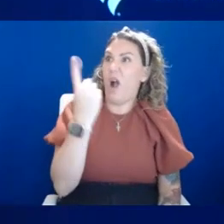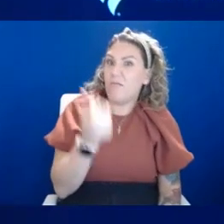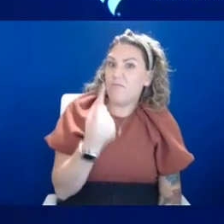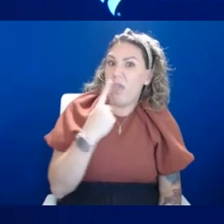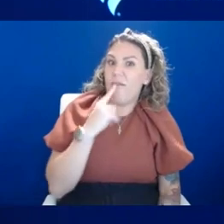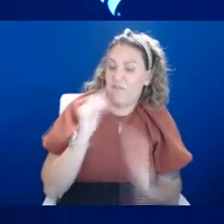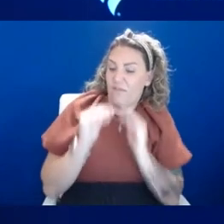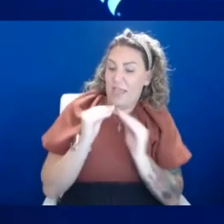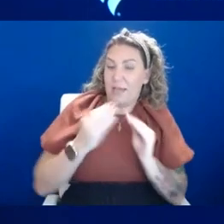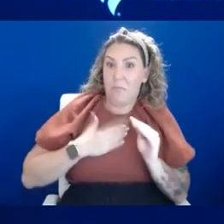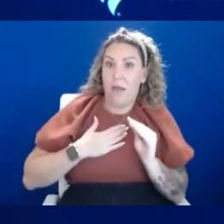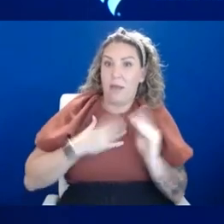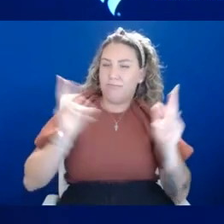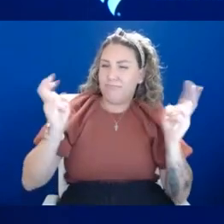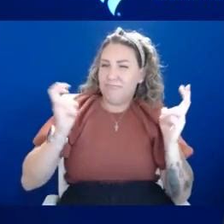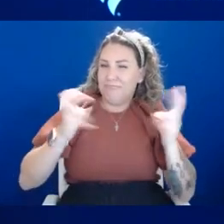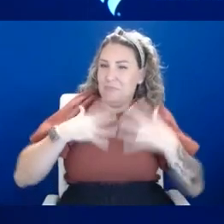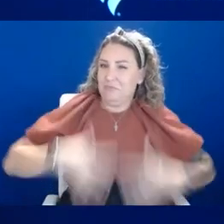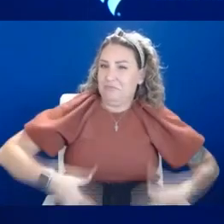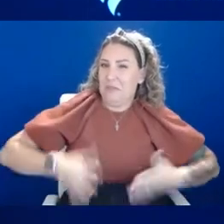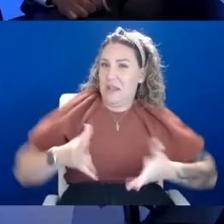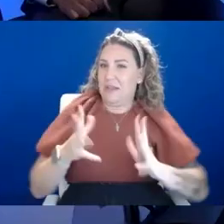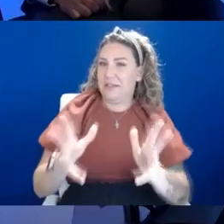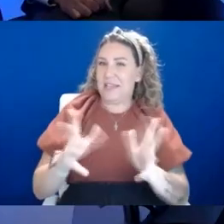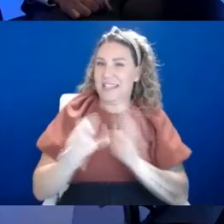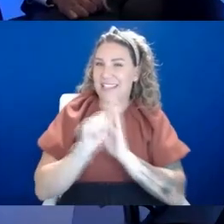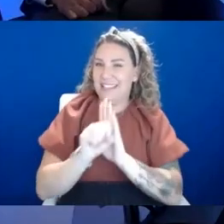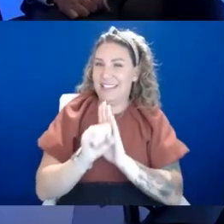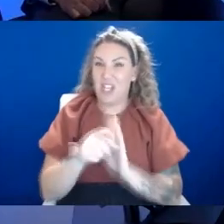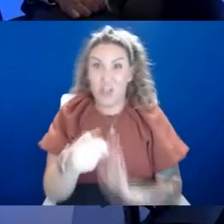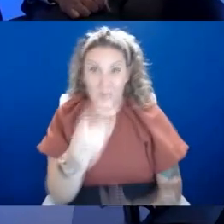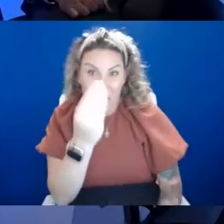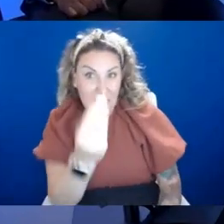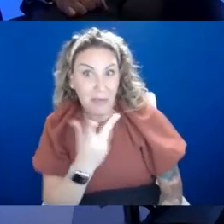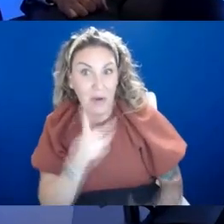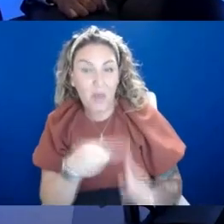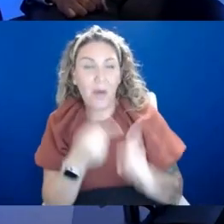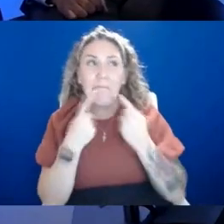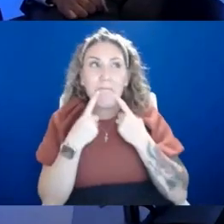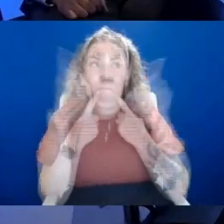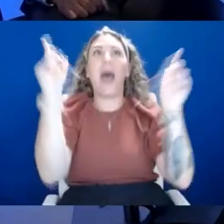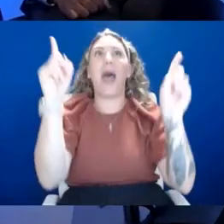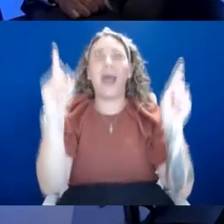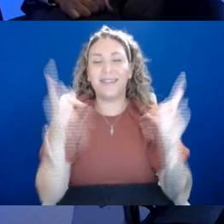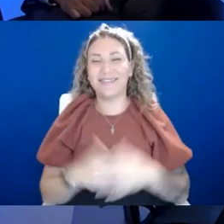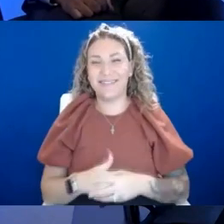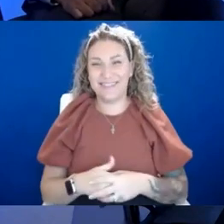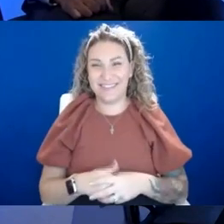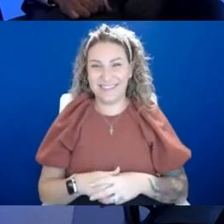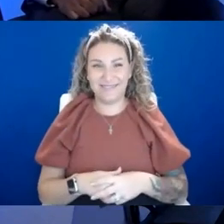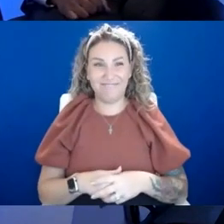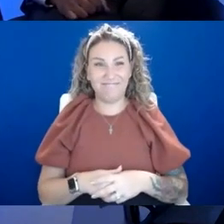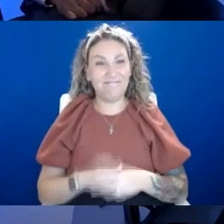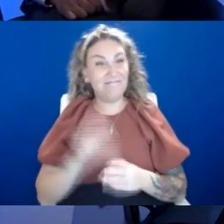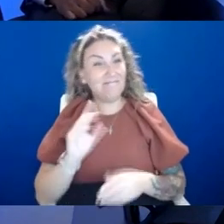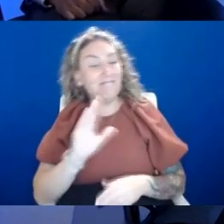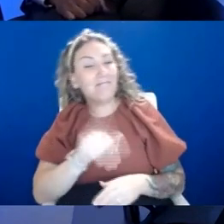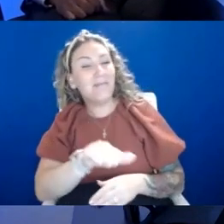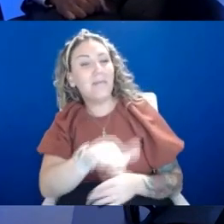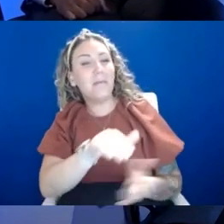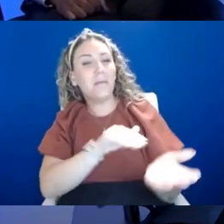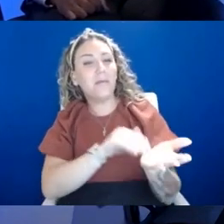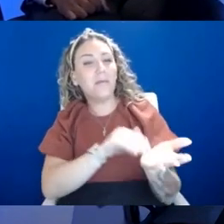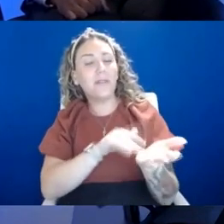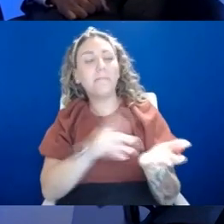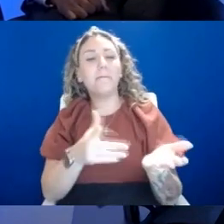anxiety when usually those are symptoms of something much larger. You let me know when you got one of those, okay? That'd be great. Dr. Draghi, um, so let's talk about